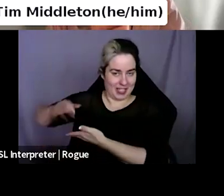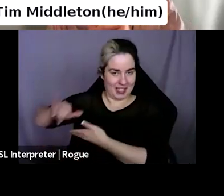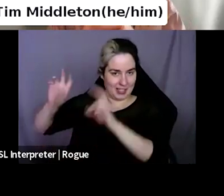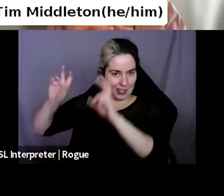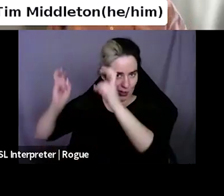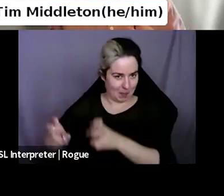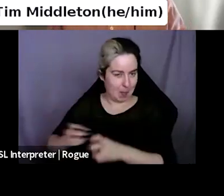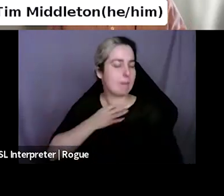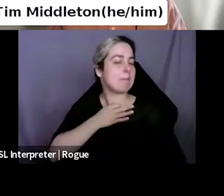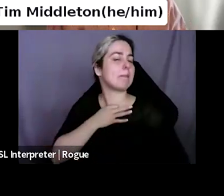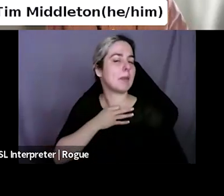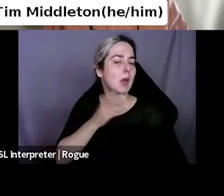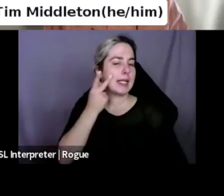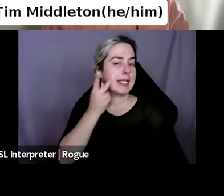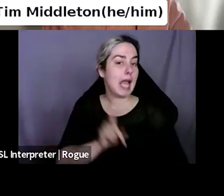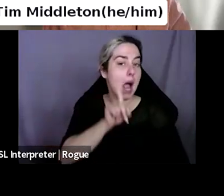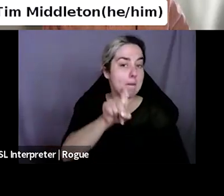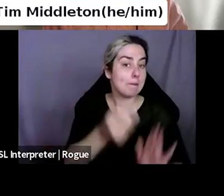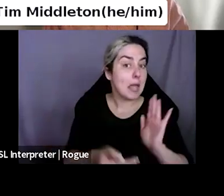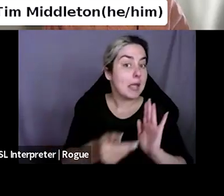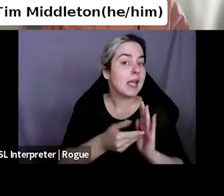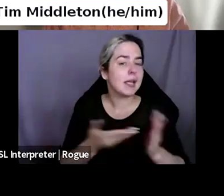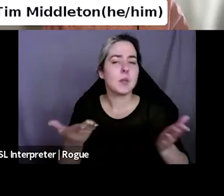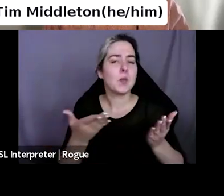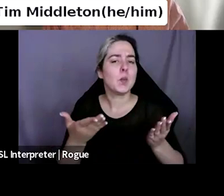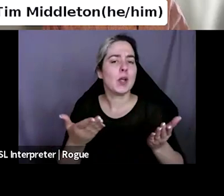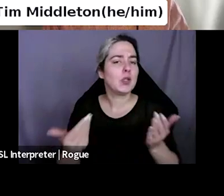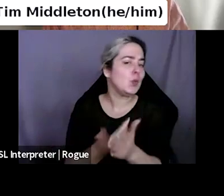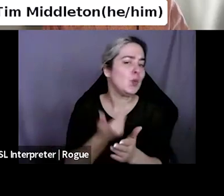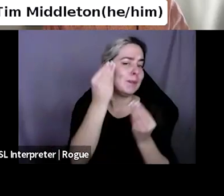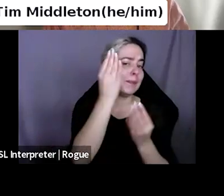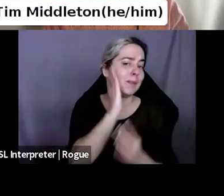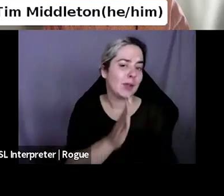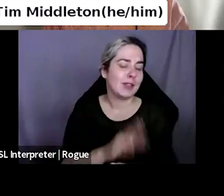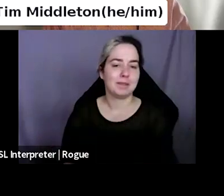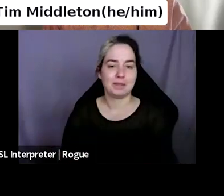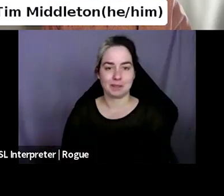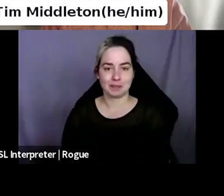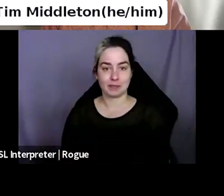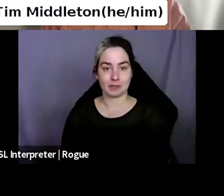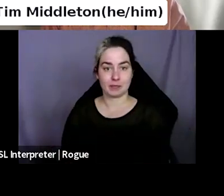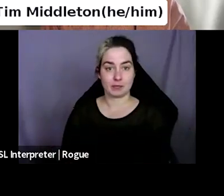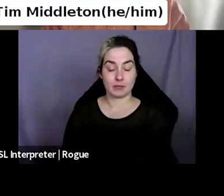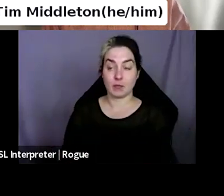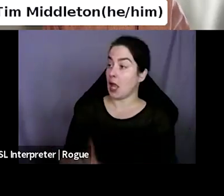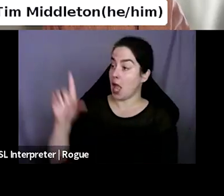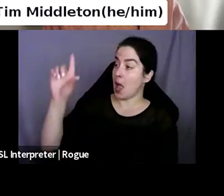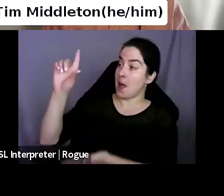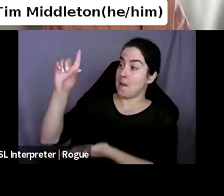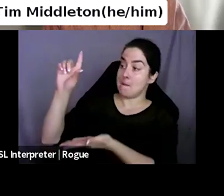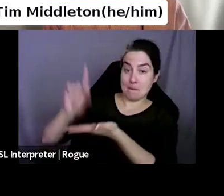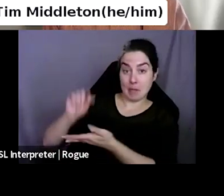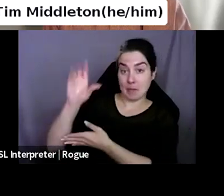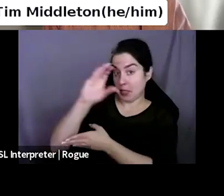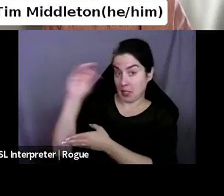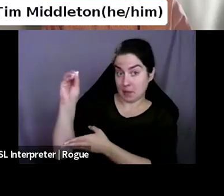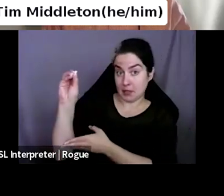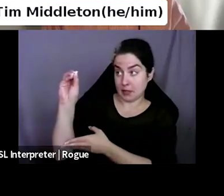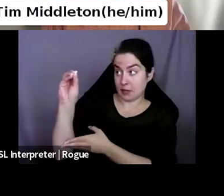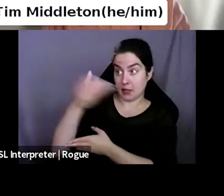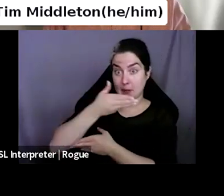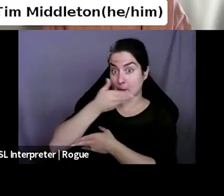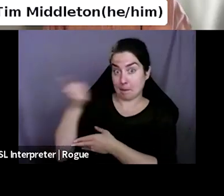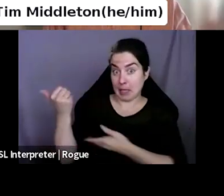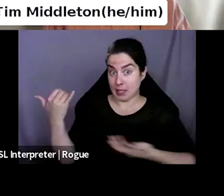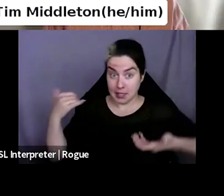this time. Um, so the question is, are publishers the best collaborators for bookstores to help bookstores meet their goals?